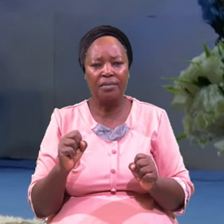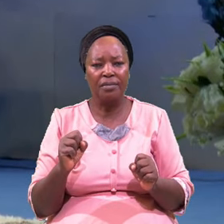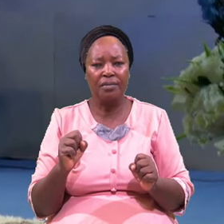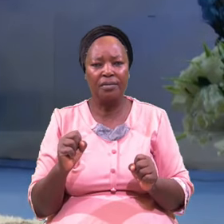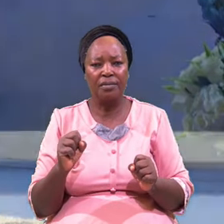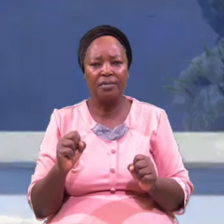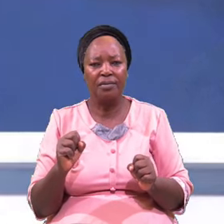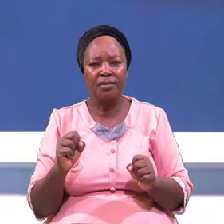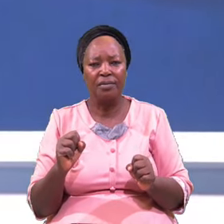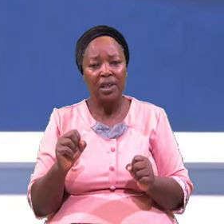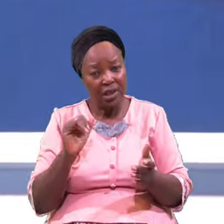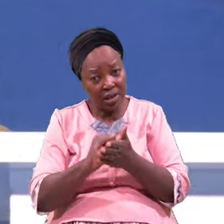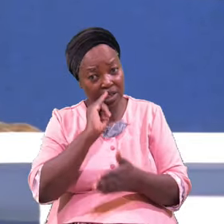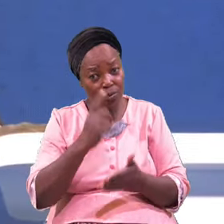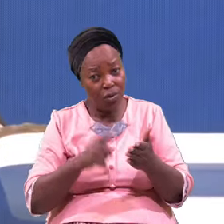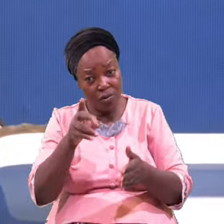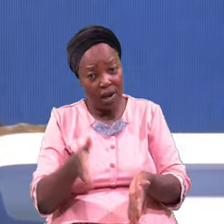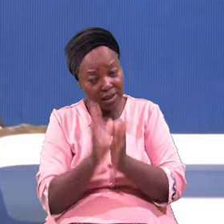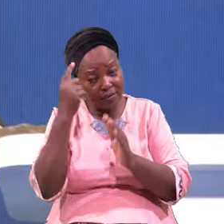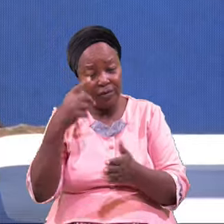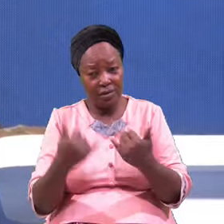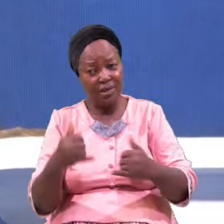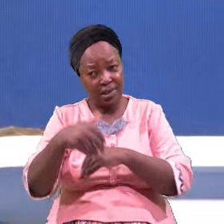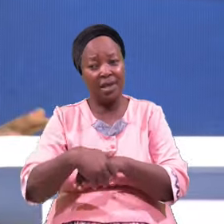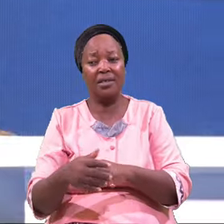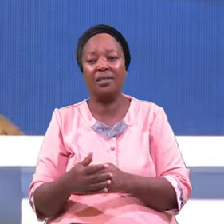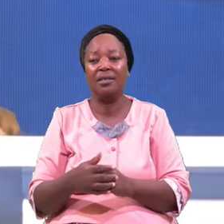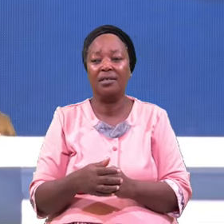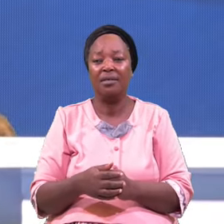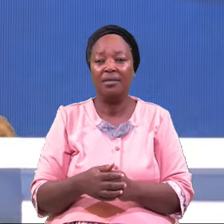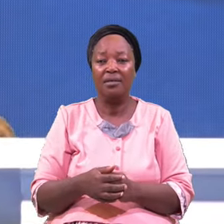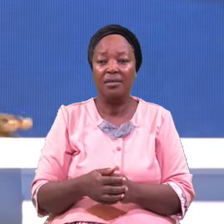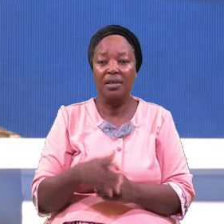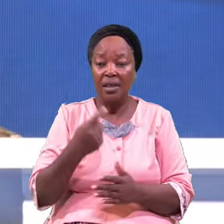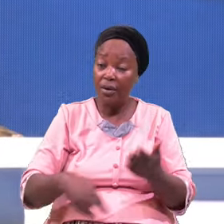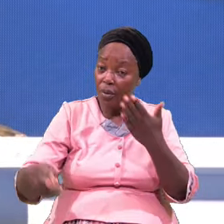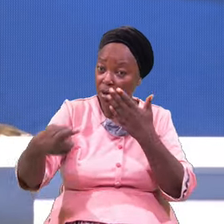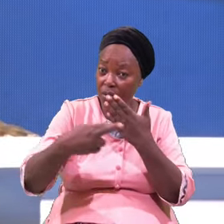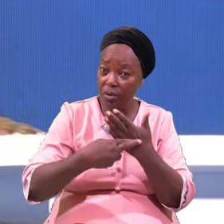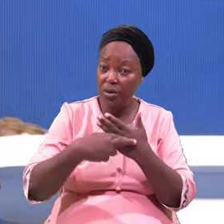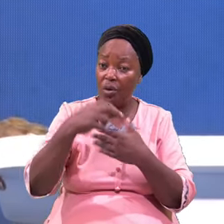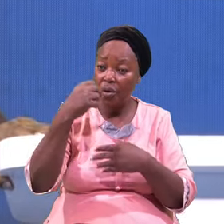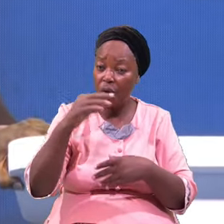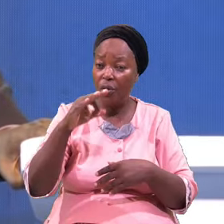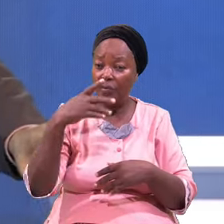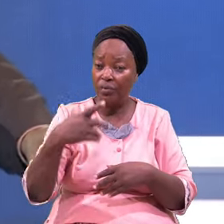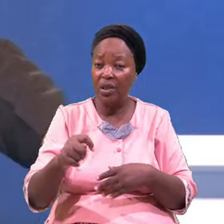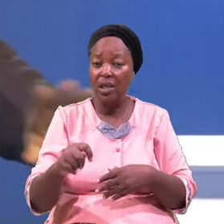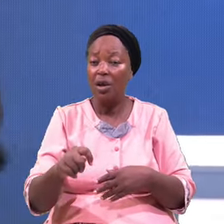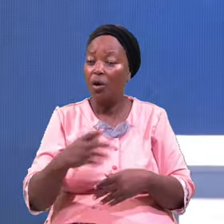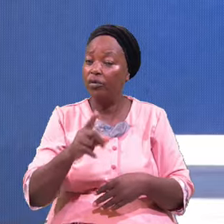That's What We're Asking For Tonight The Restoration Of The Original